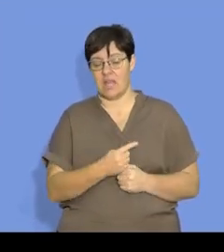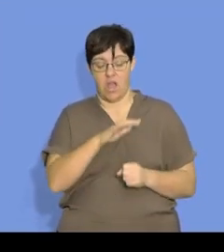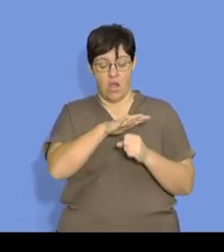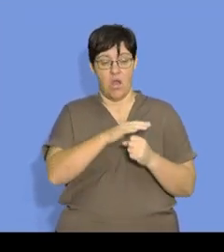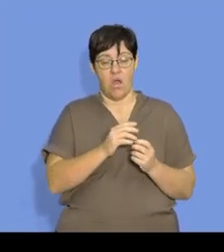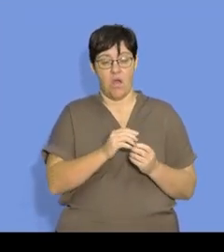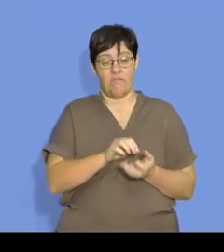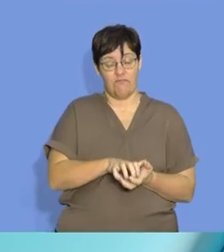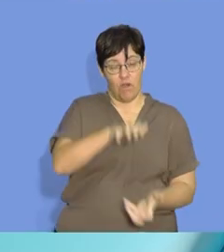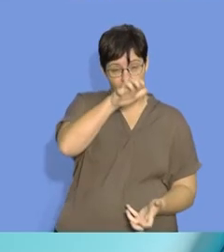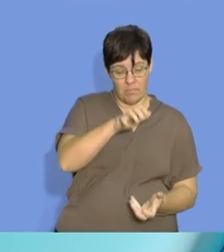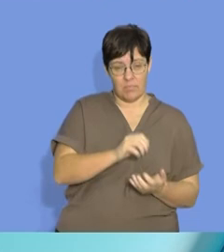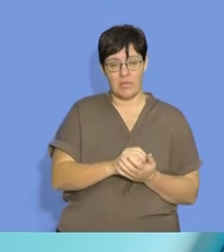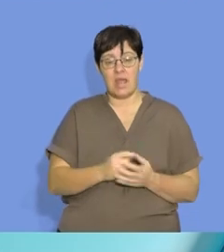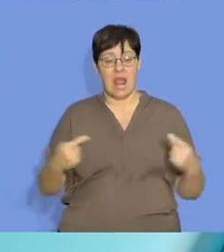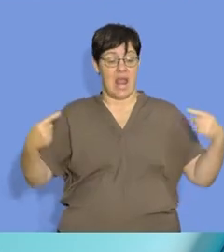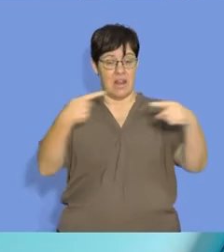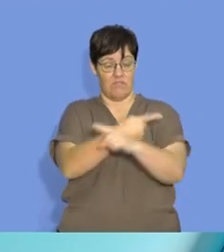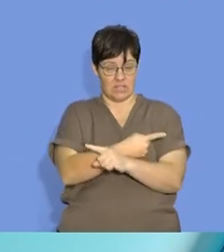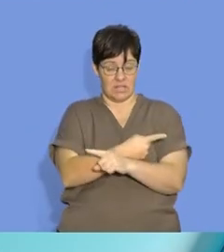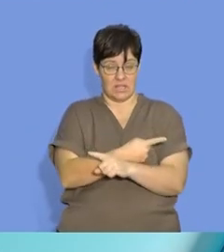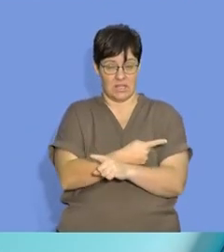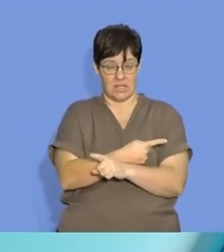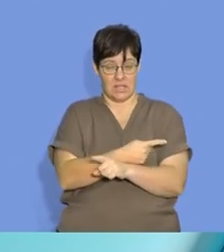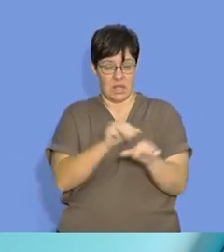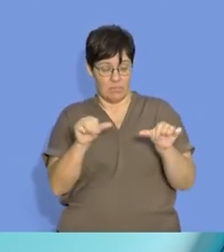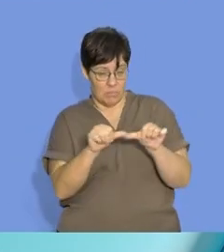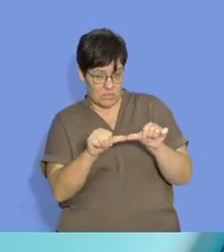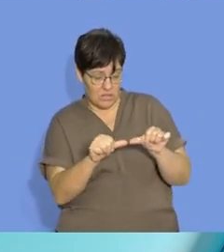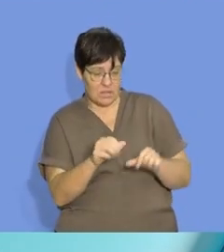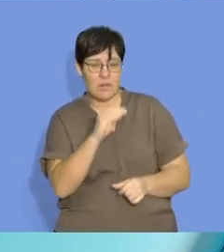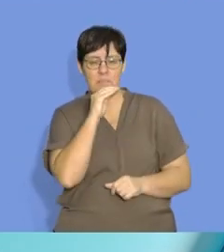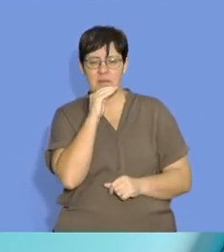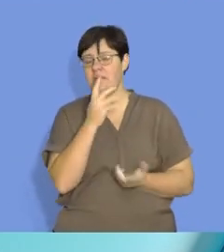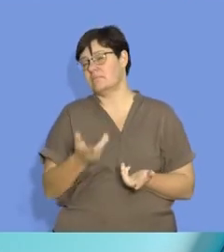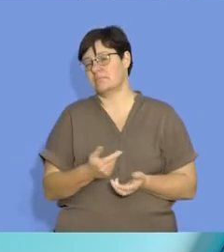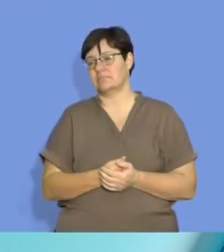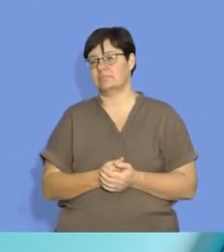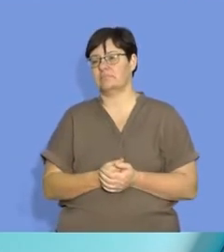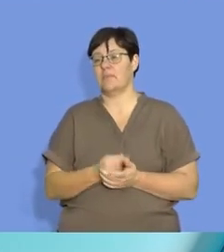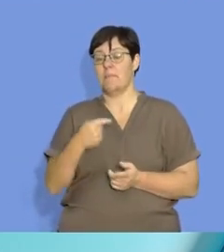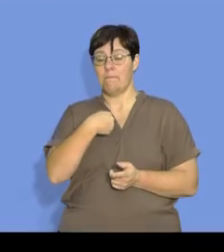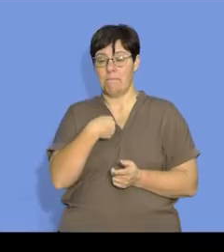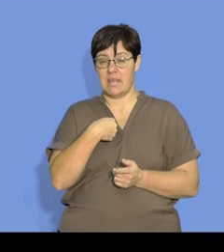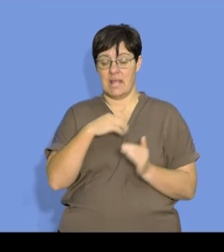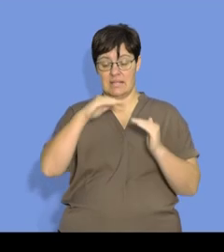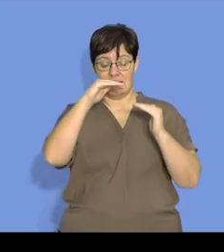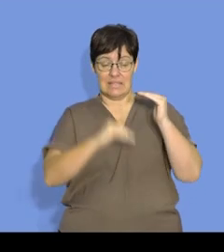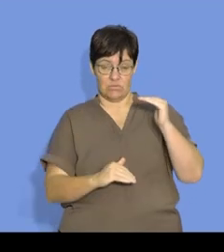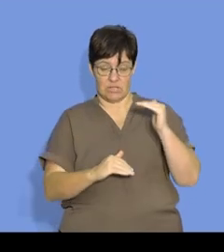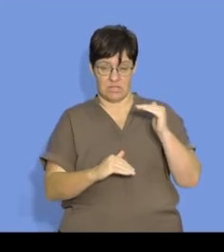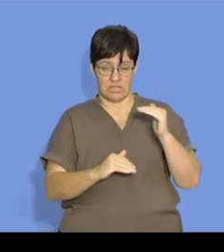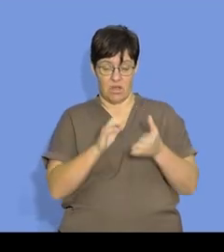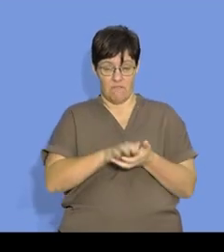I say that the volume and the pressure is inversely proportional, that will basically mean if I decrease